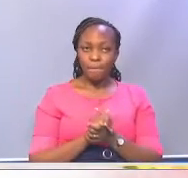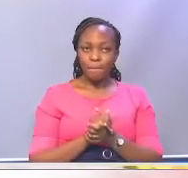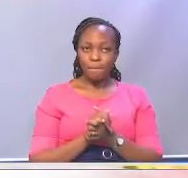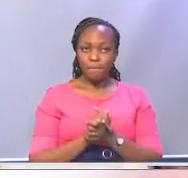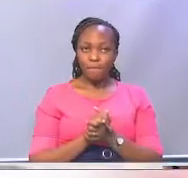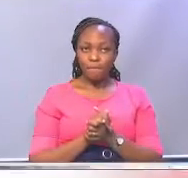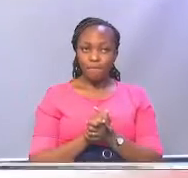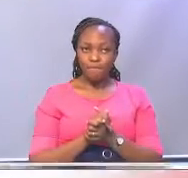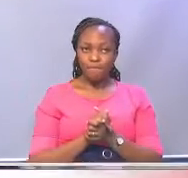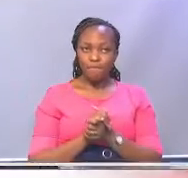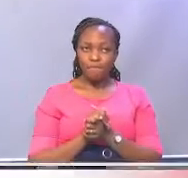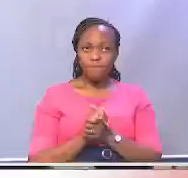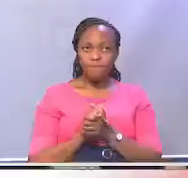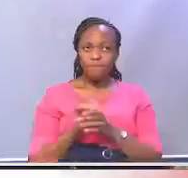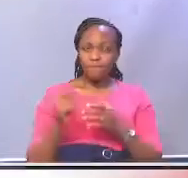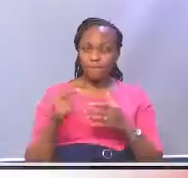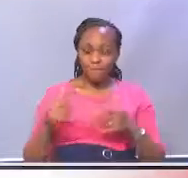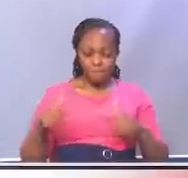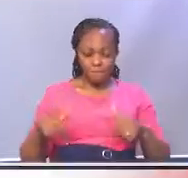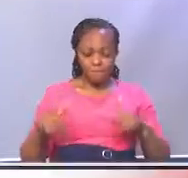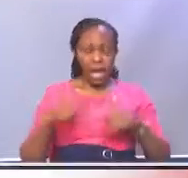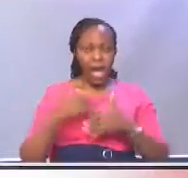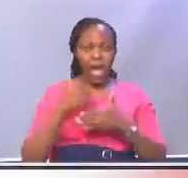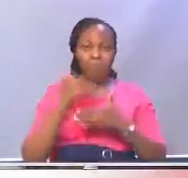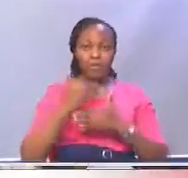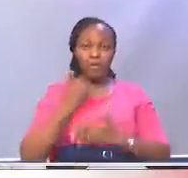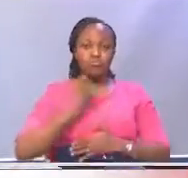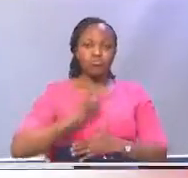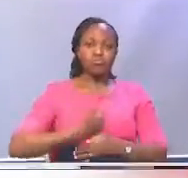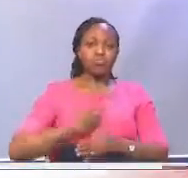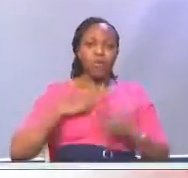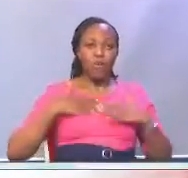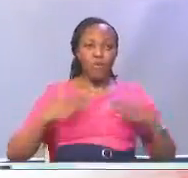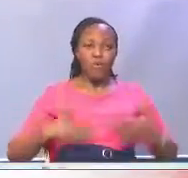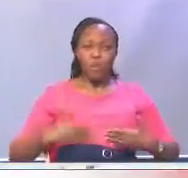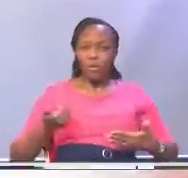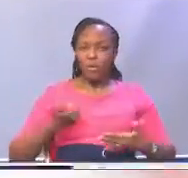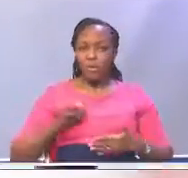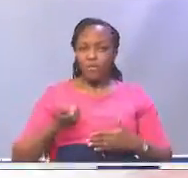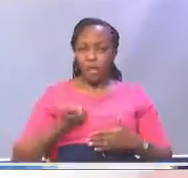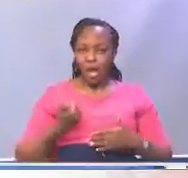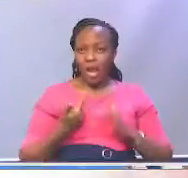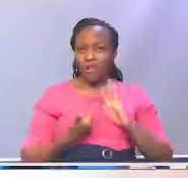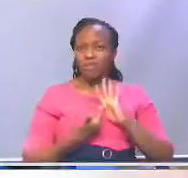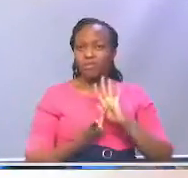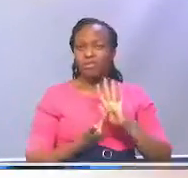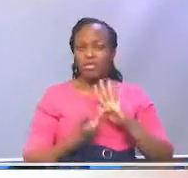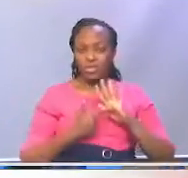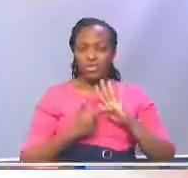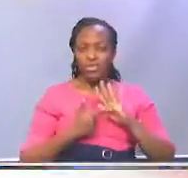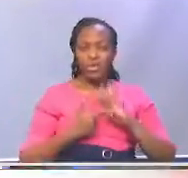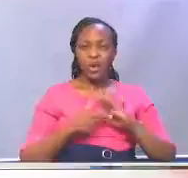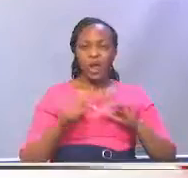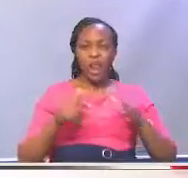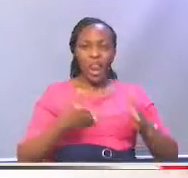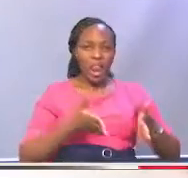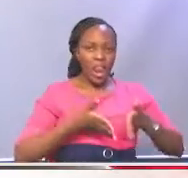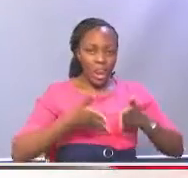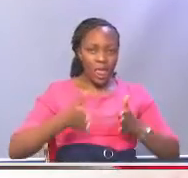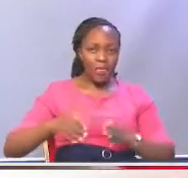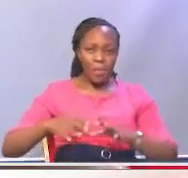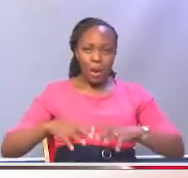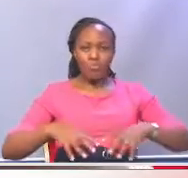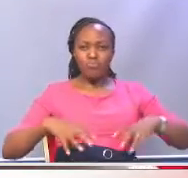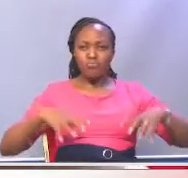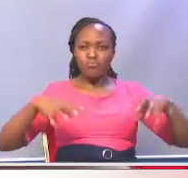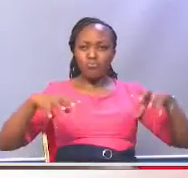post-mortem findings, explained on the bitter part of the pain she underwent as she breathed her last straw, according